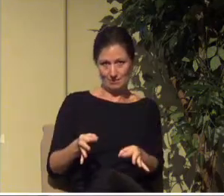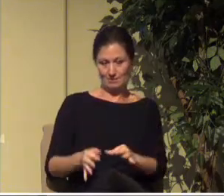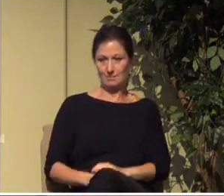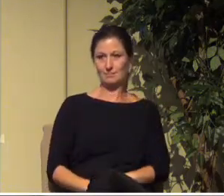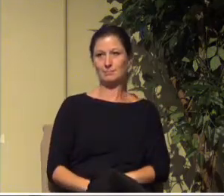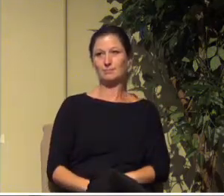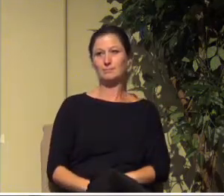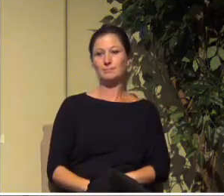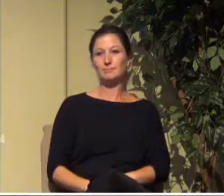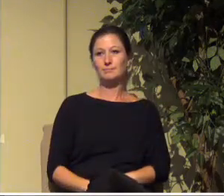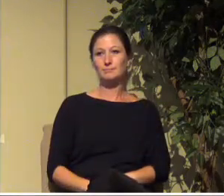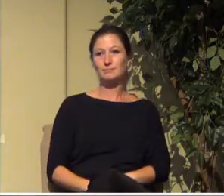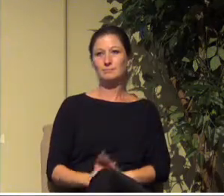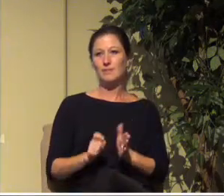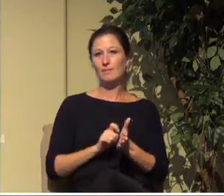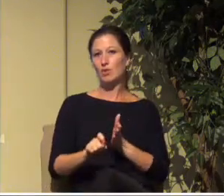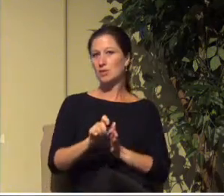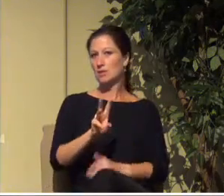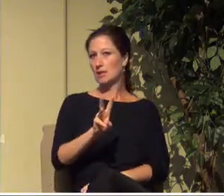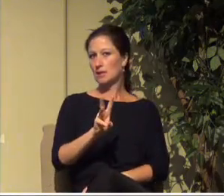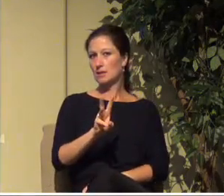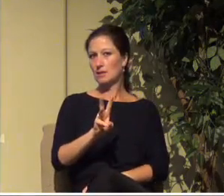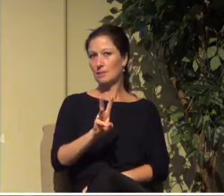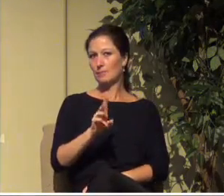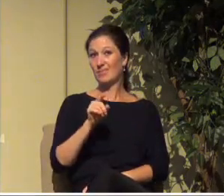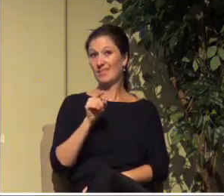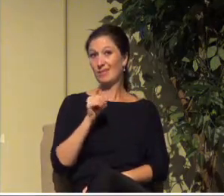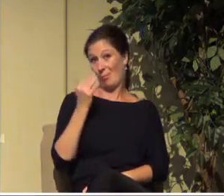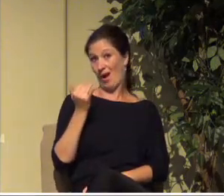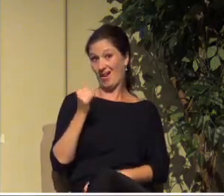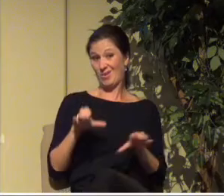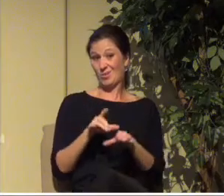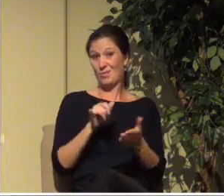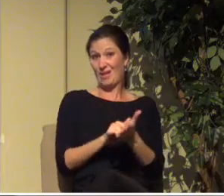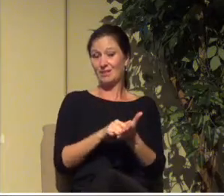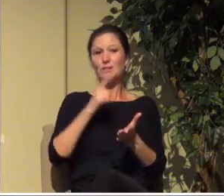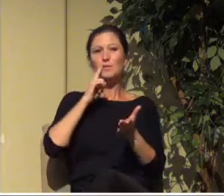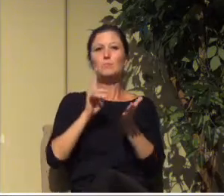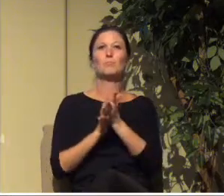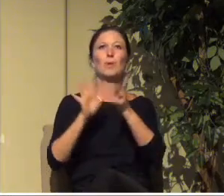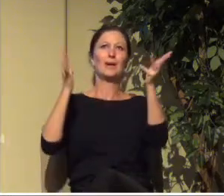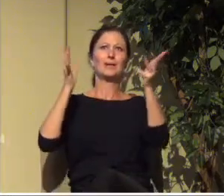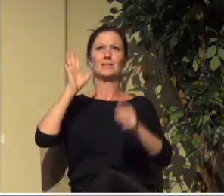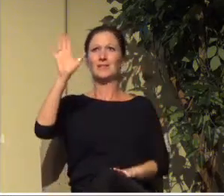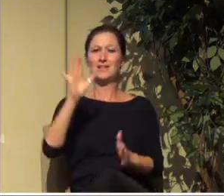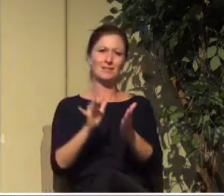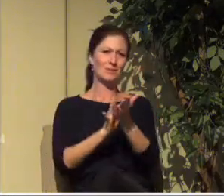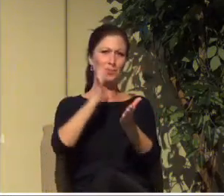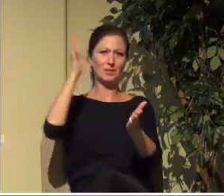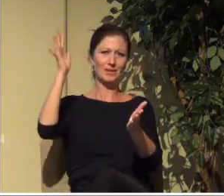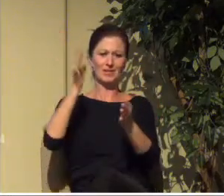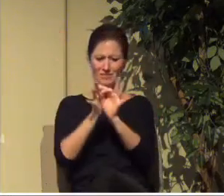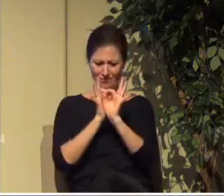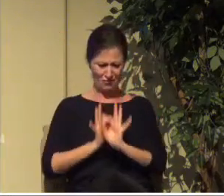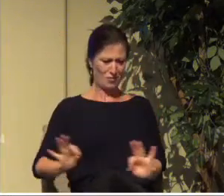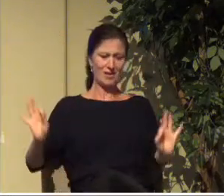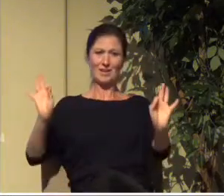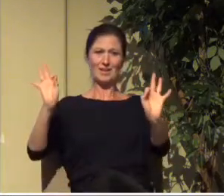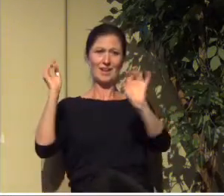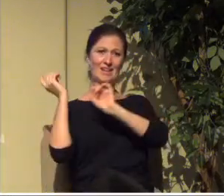So verse 6. He did this for the praise of his glorious grace which he has freely given us in the one he loves.